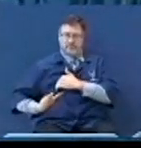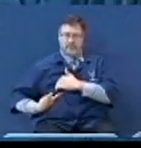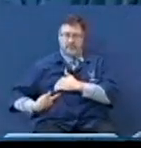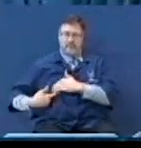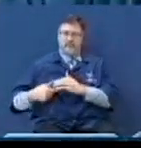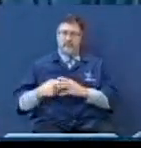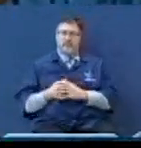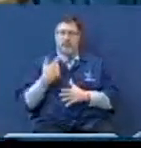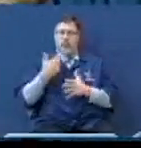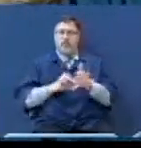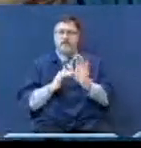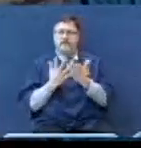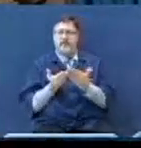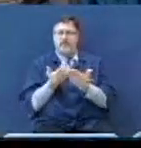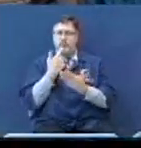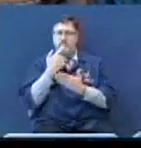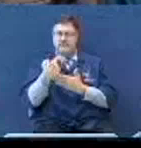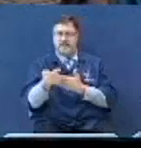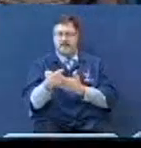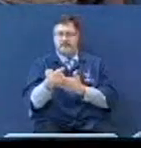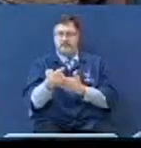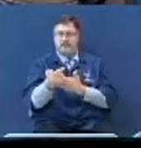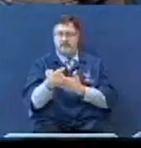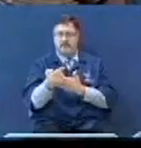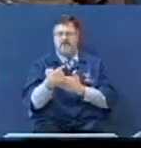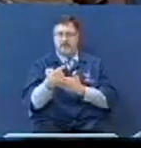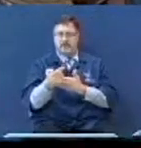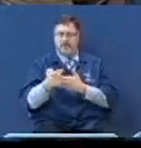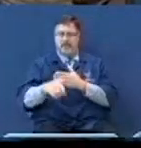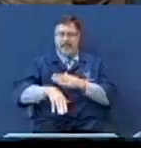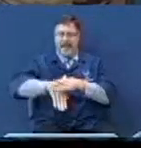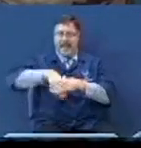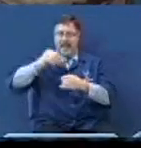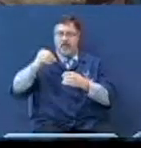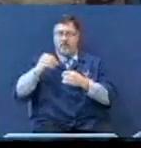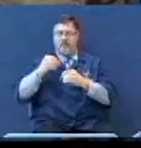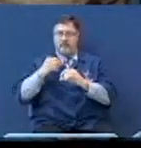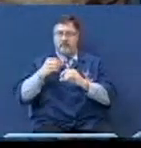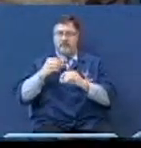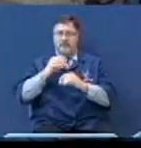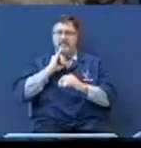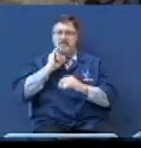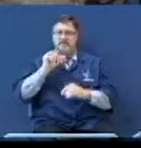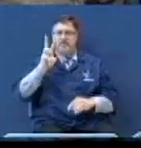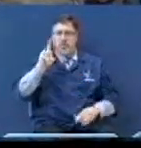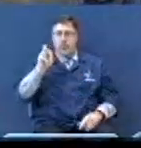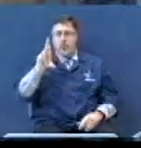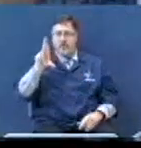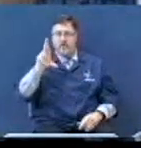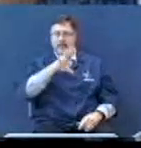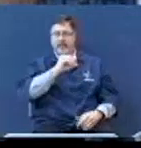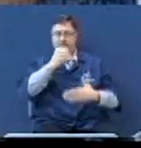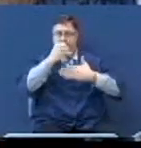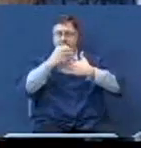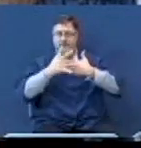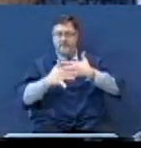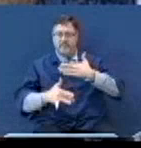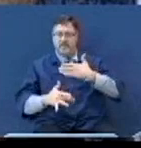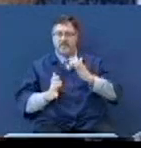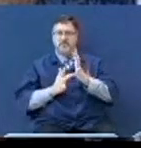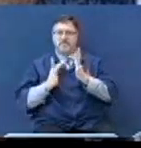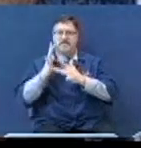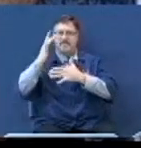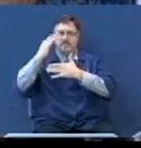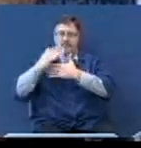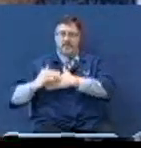you know what the Bible said out came water and blood see I believe he shed all of his blood